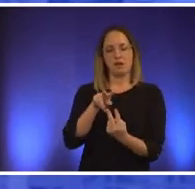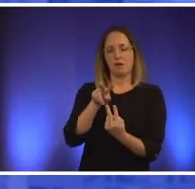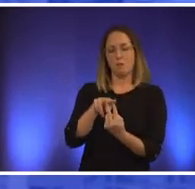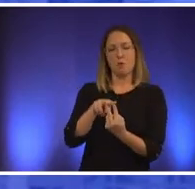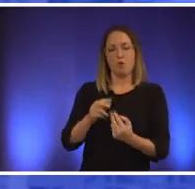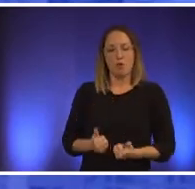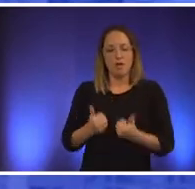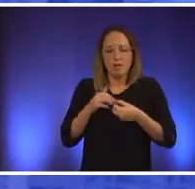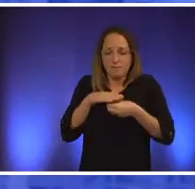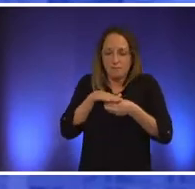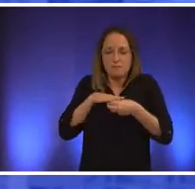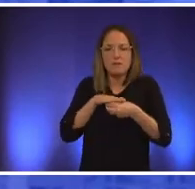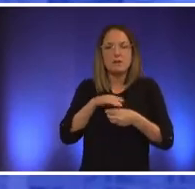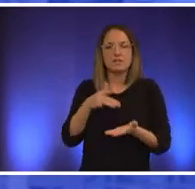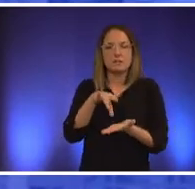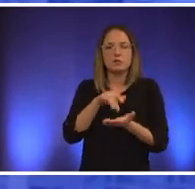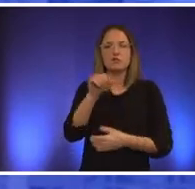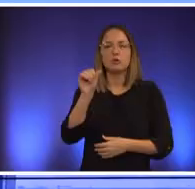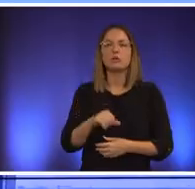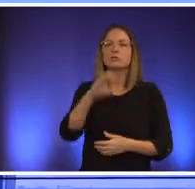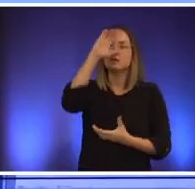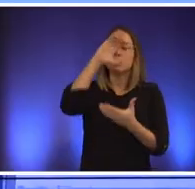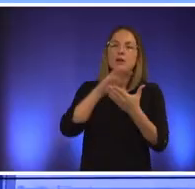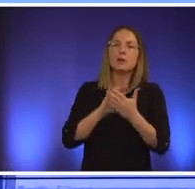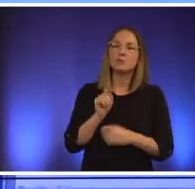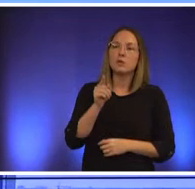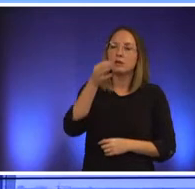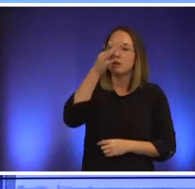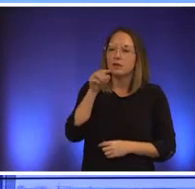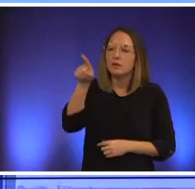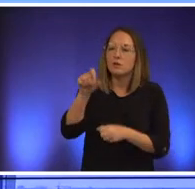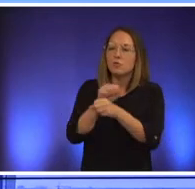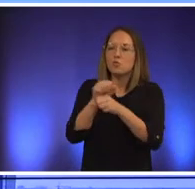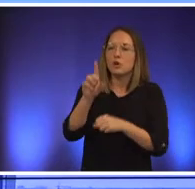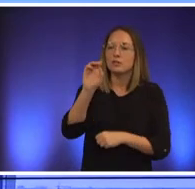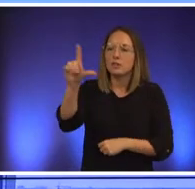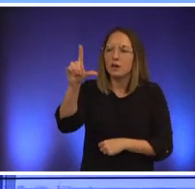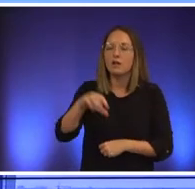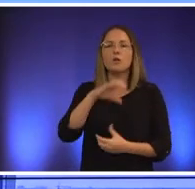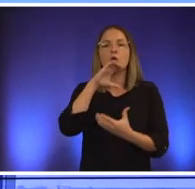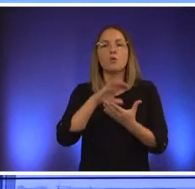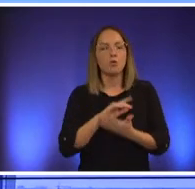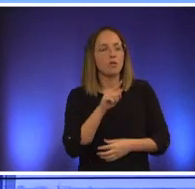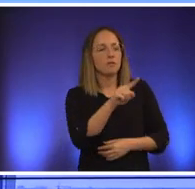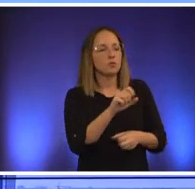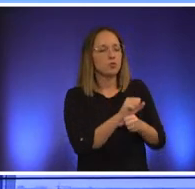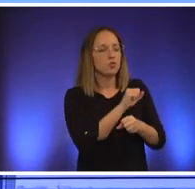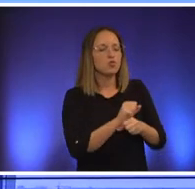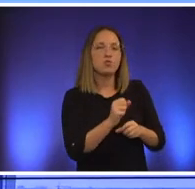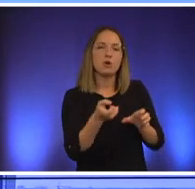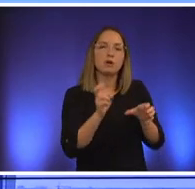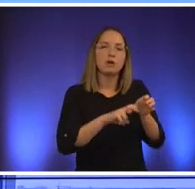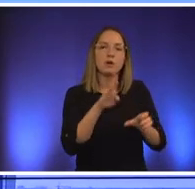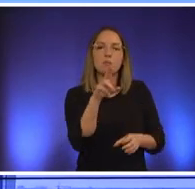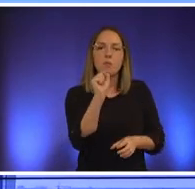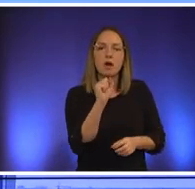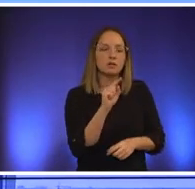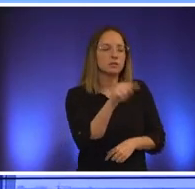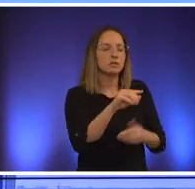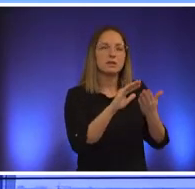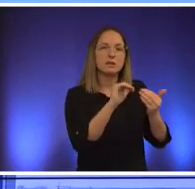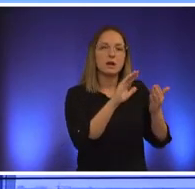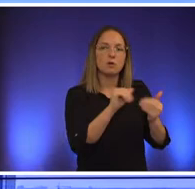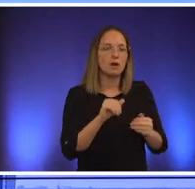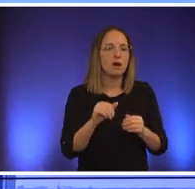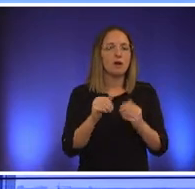city husband goes to work at dell the wife goes to work and takes the bus and goes downtown this has got